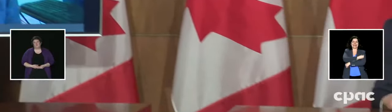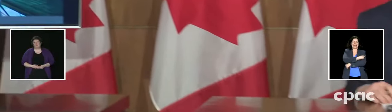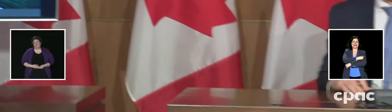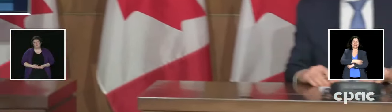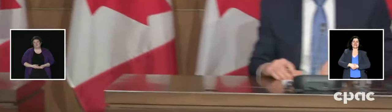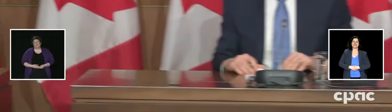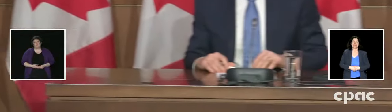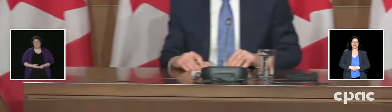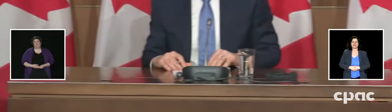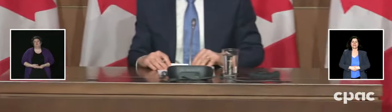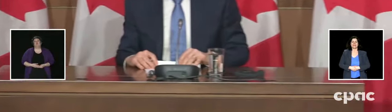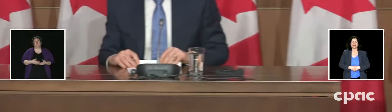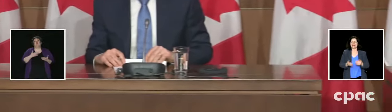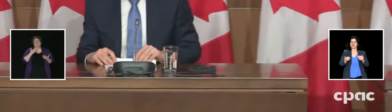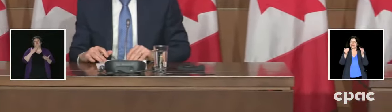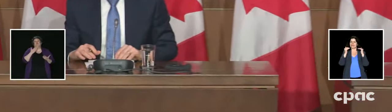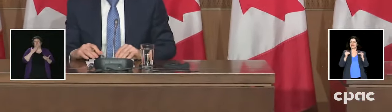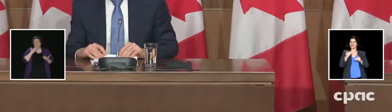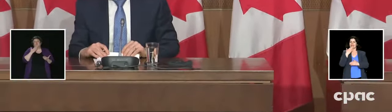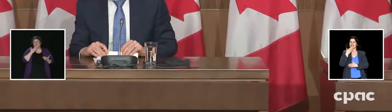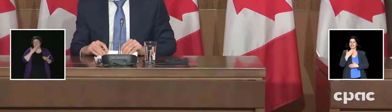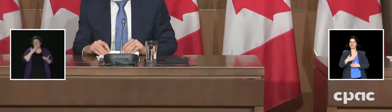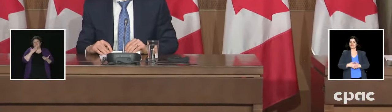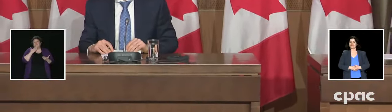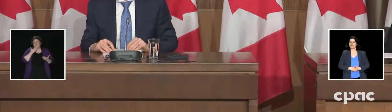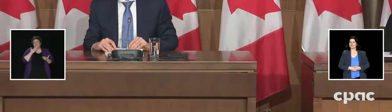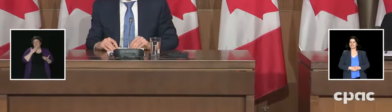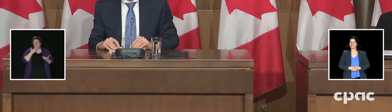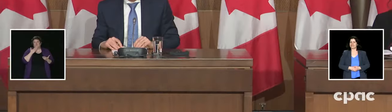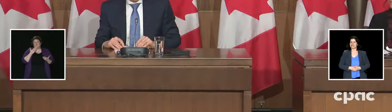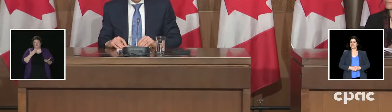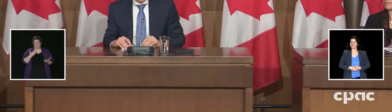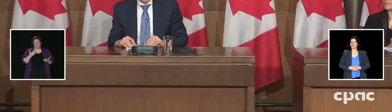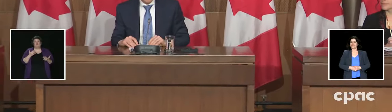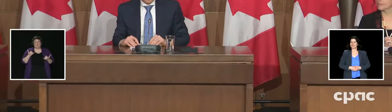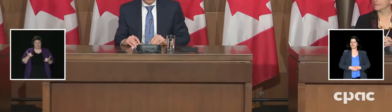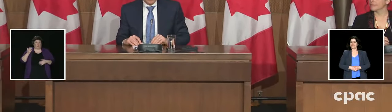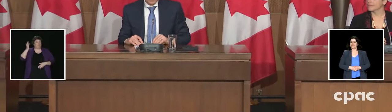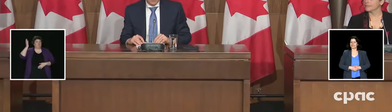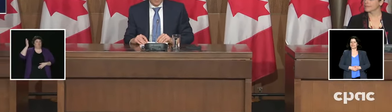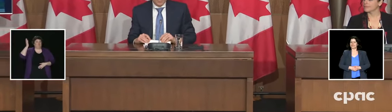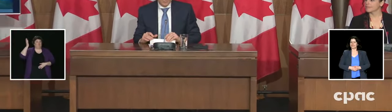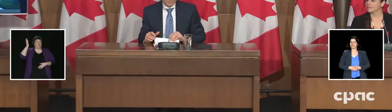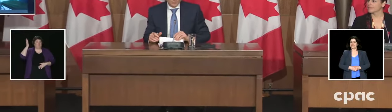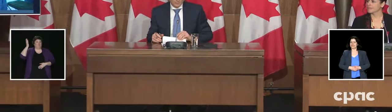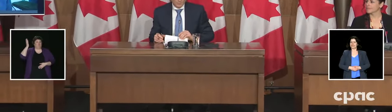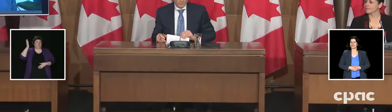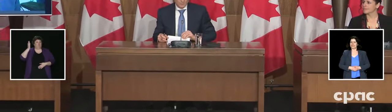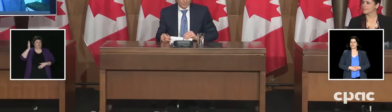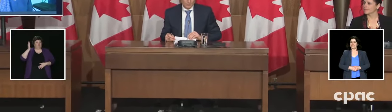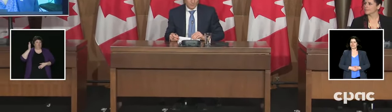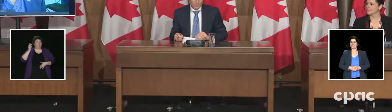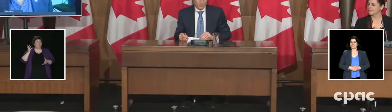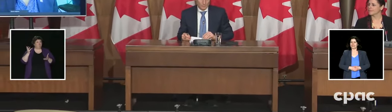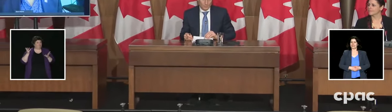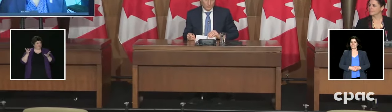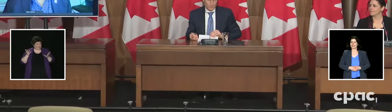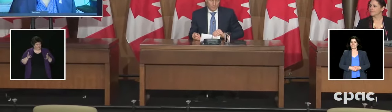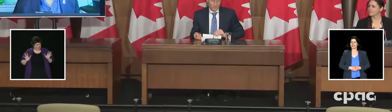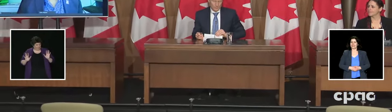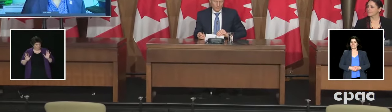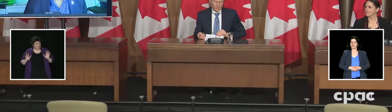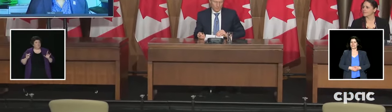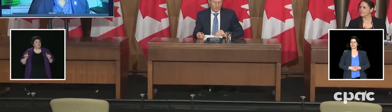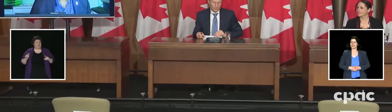Thank you very much. This is what concludes today's speeches. We will now